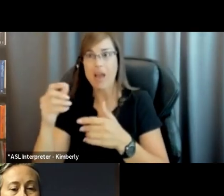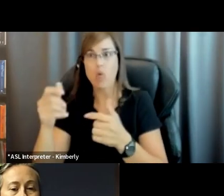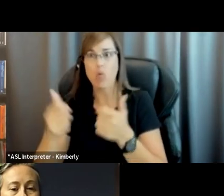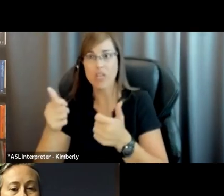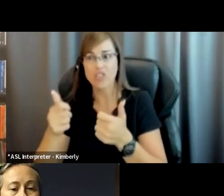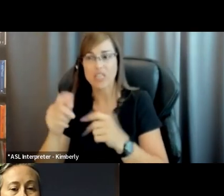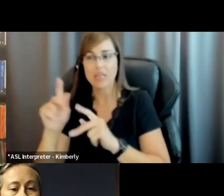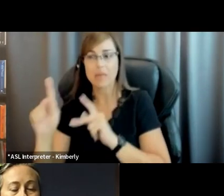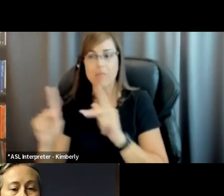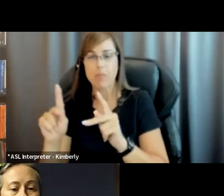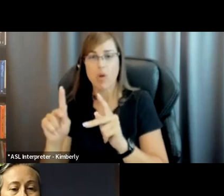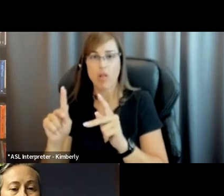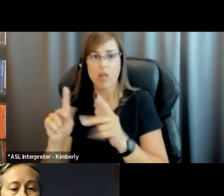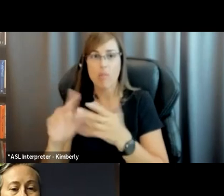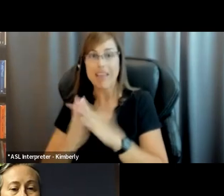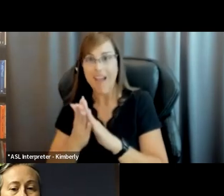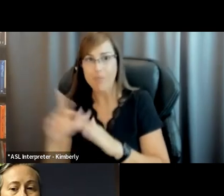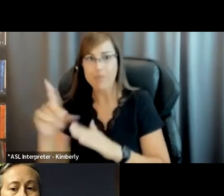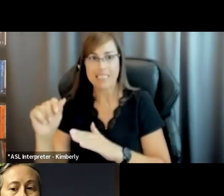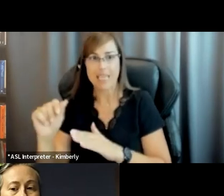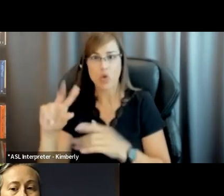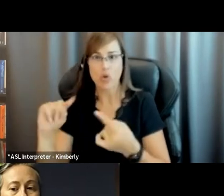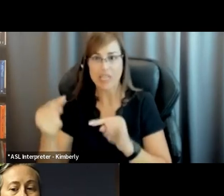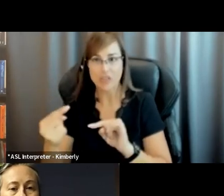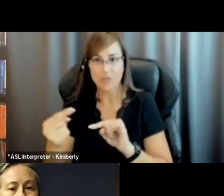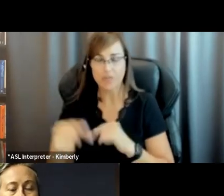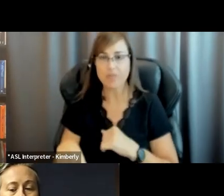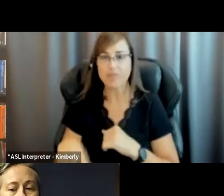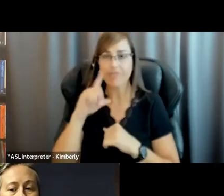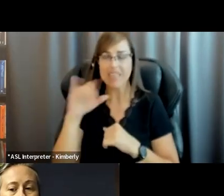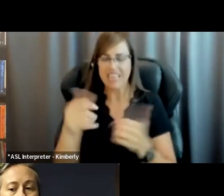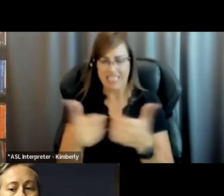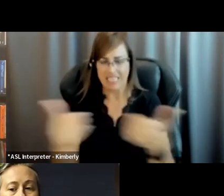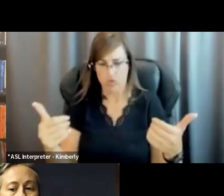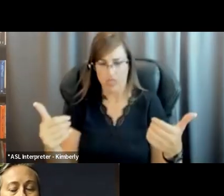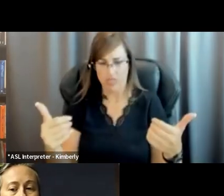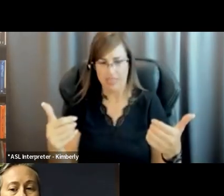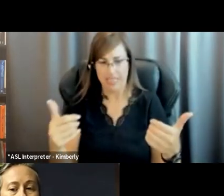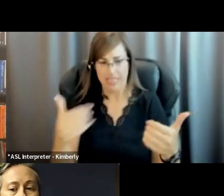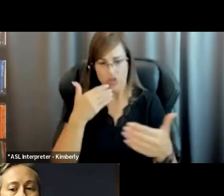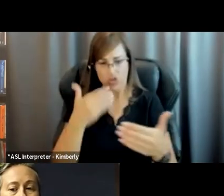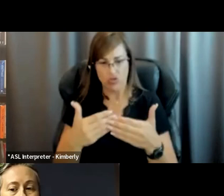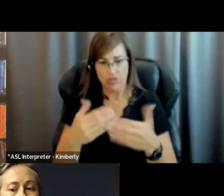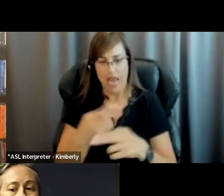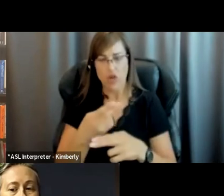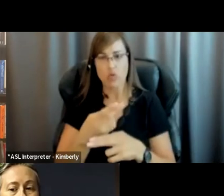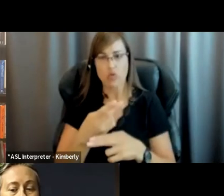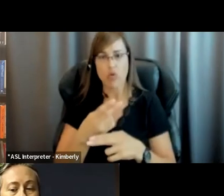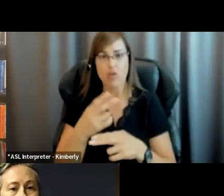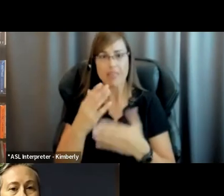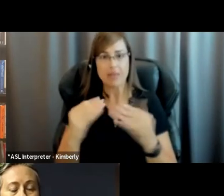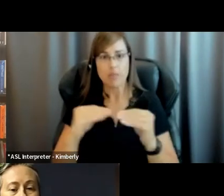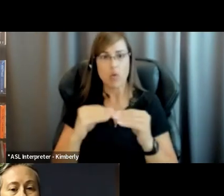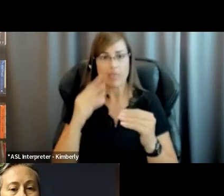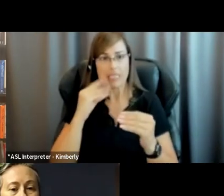are rendered disabled or injured. And I think that that distinction is useful insofar as it, you know, there's something more